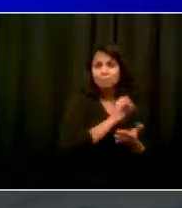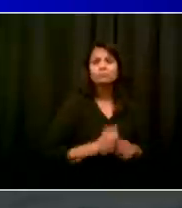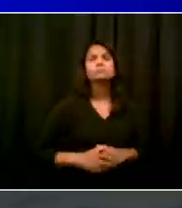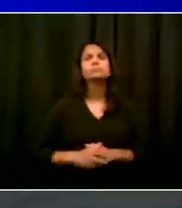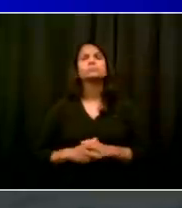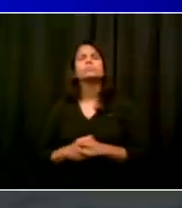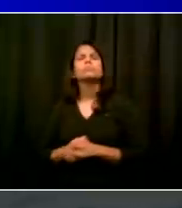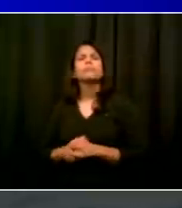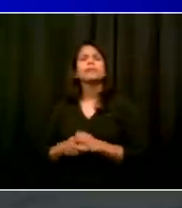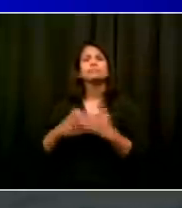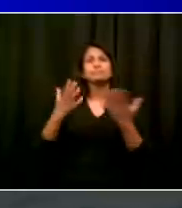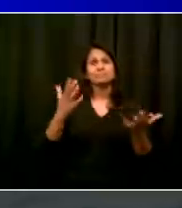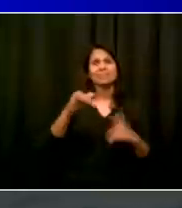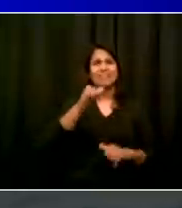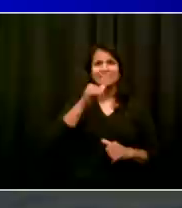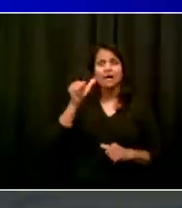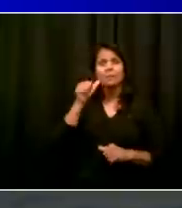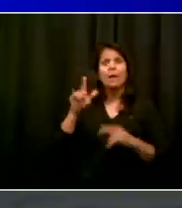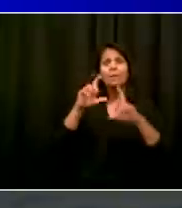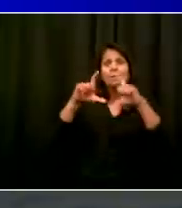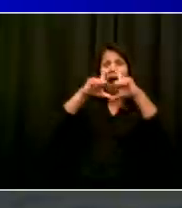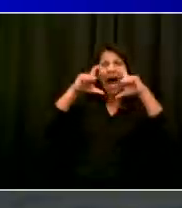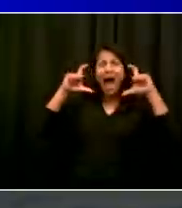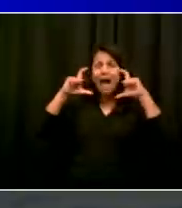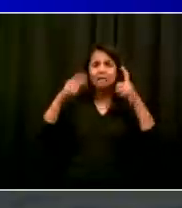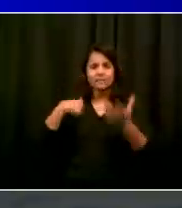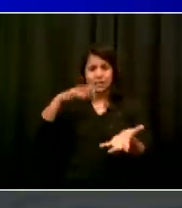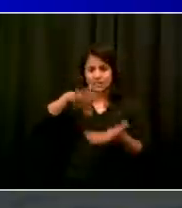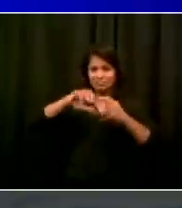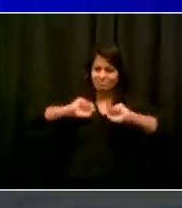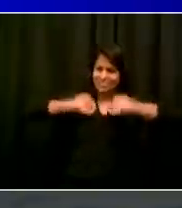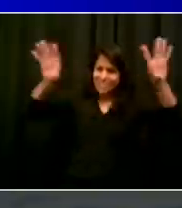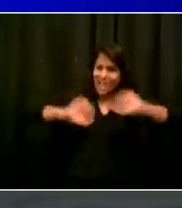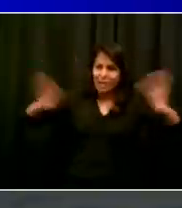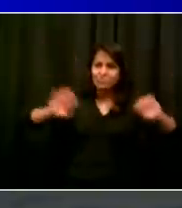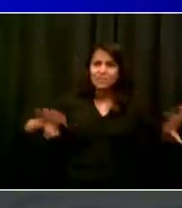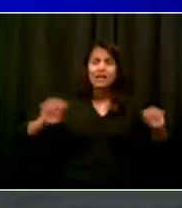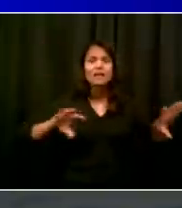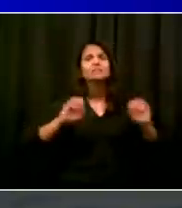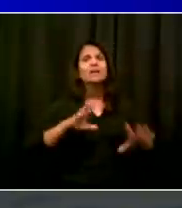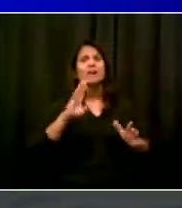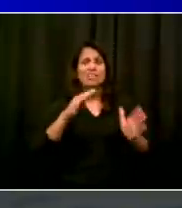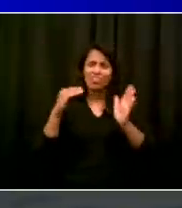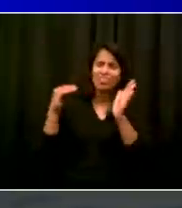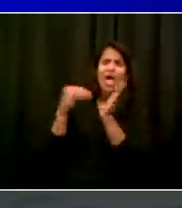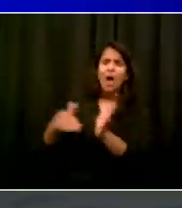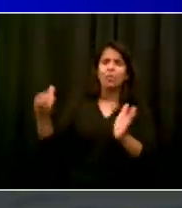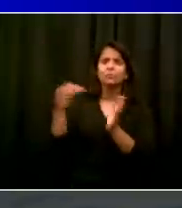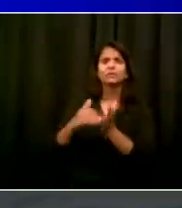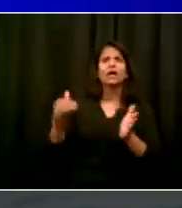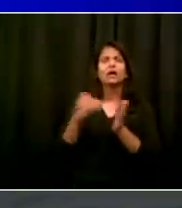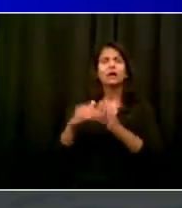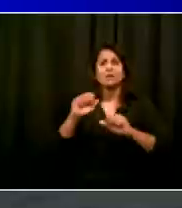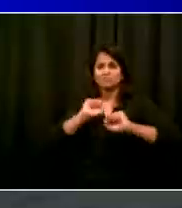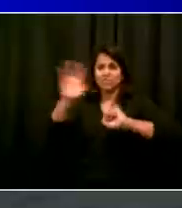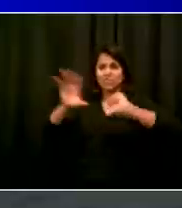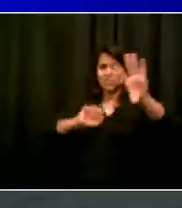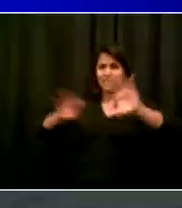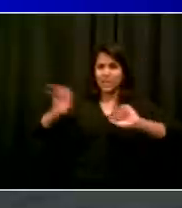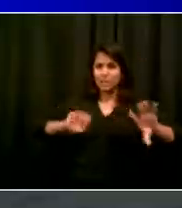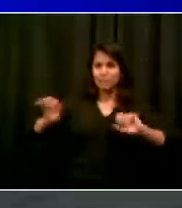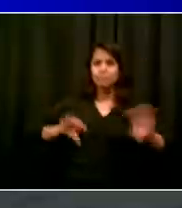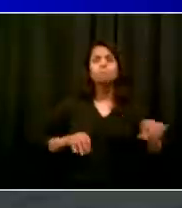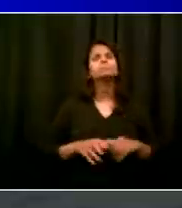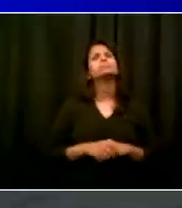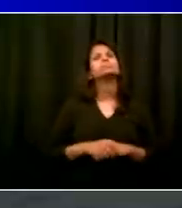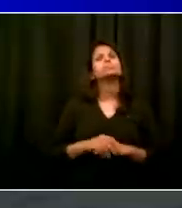of masks. We saw good compliance when folks were encountered, when there was a discussion. We saw a very high level